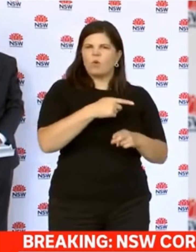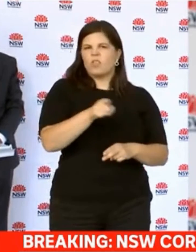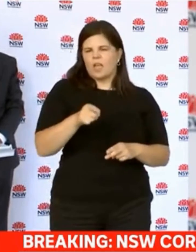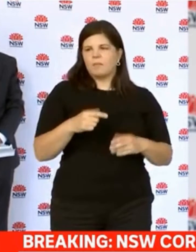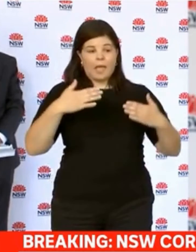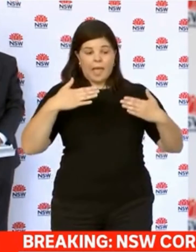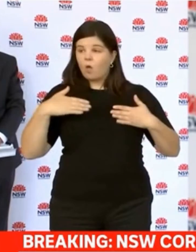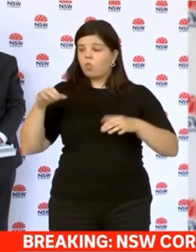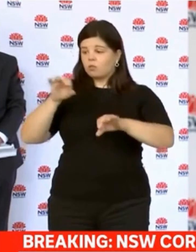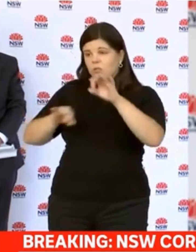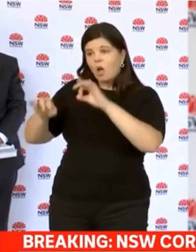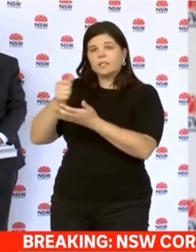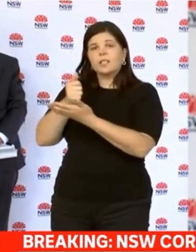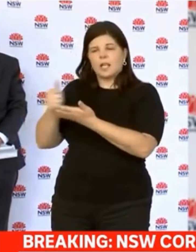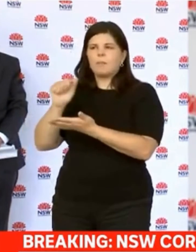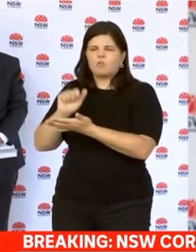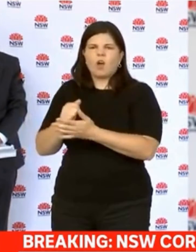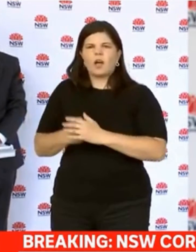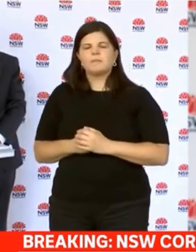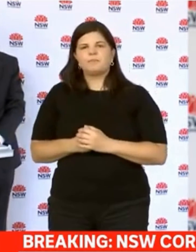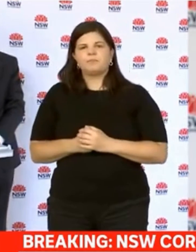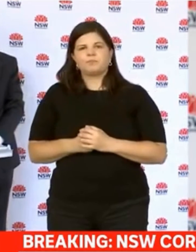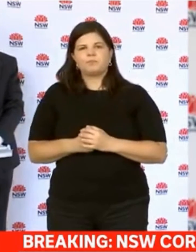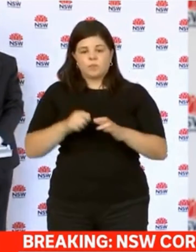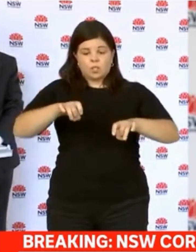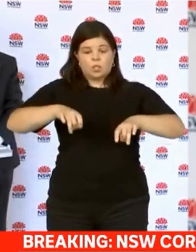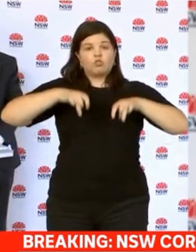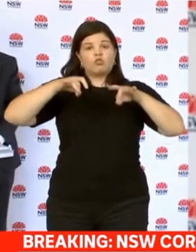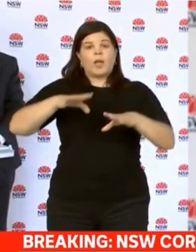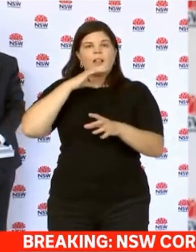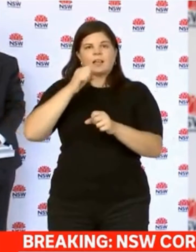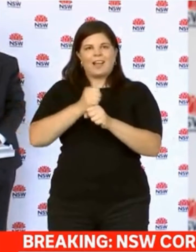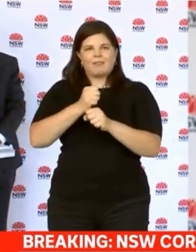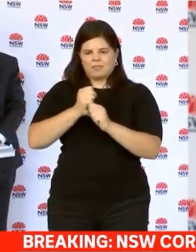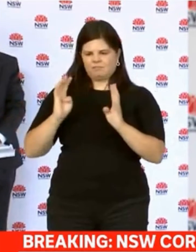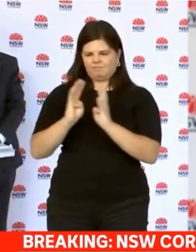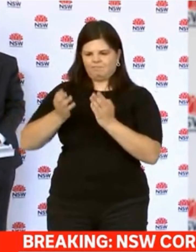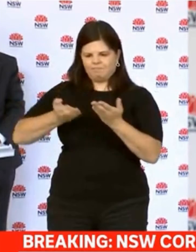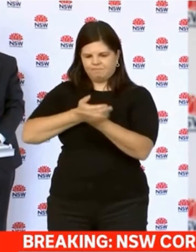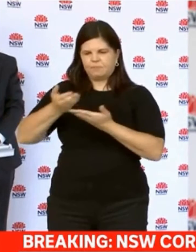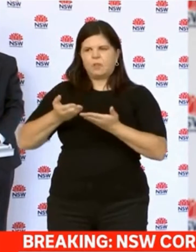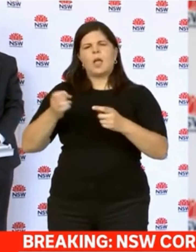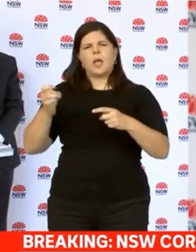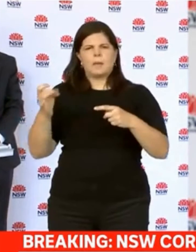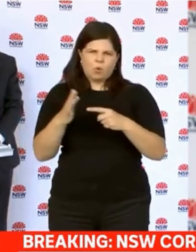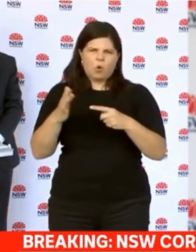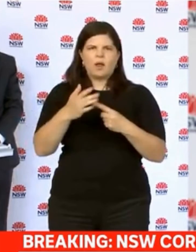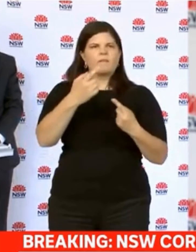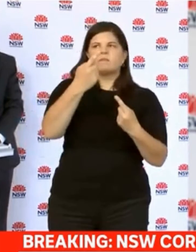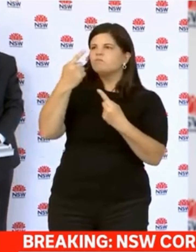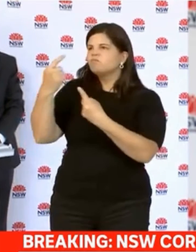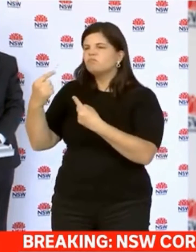science and the facts. National Cabinet, can I say, is an incredibly important forum because it allows us to have advice from the federal health